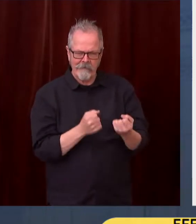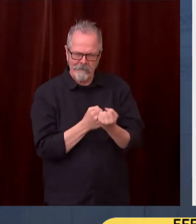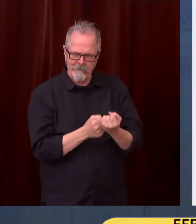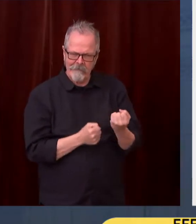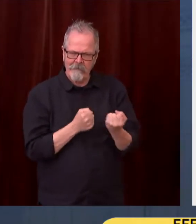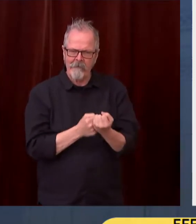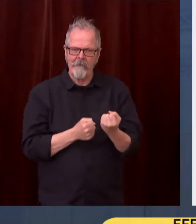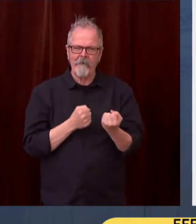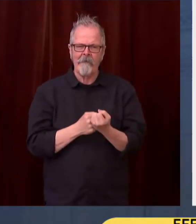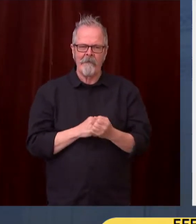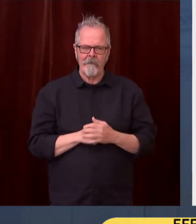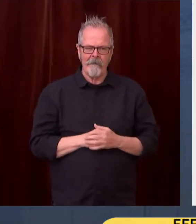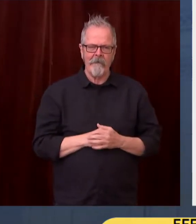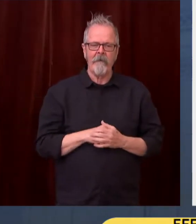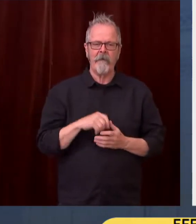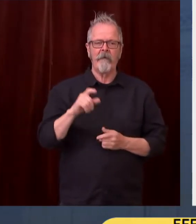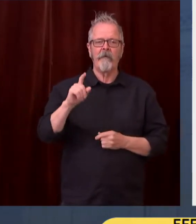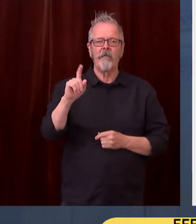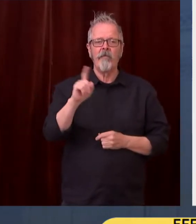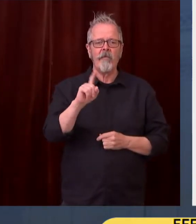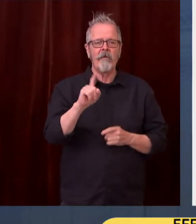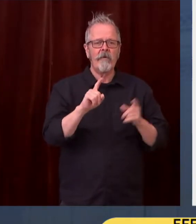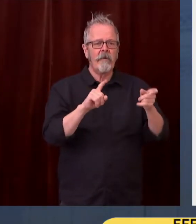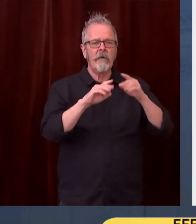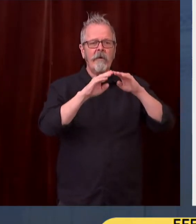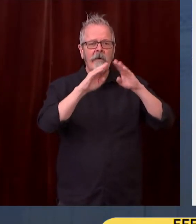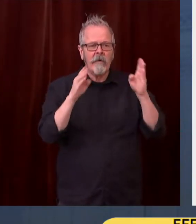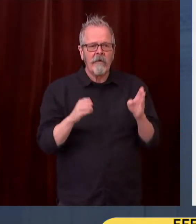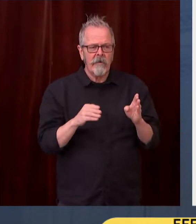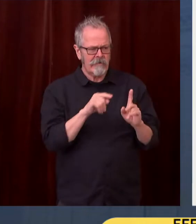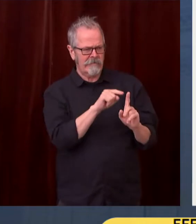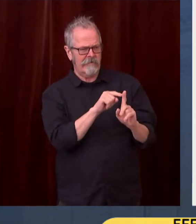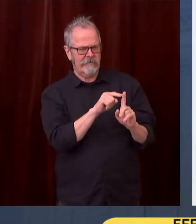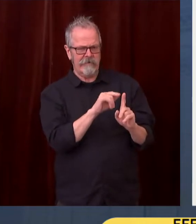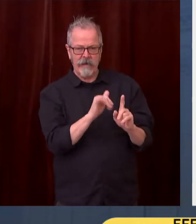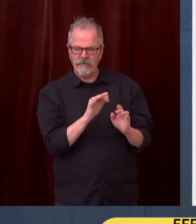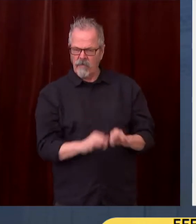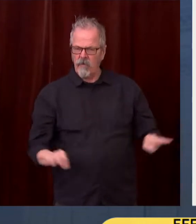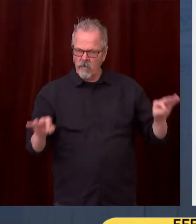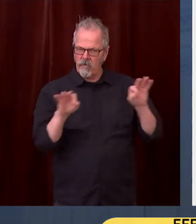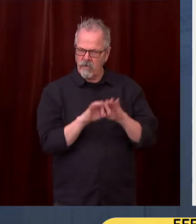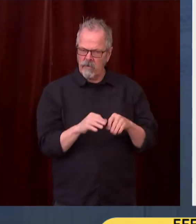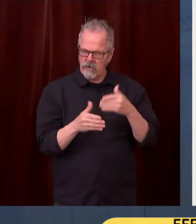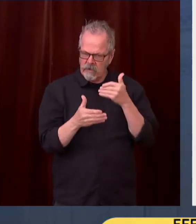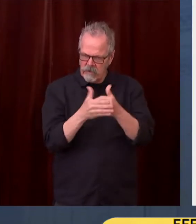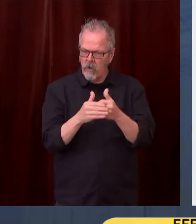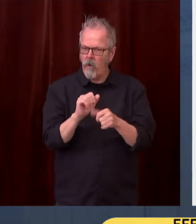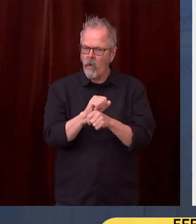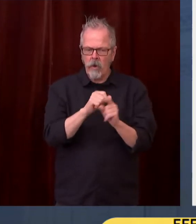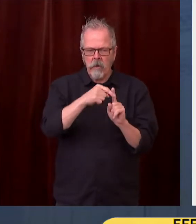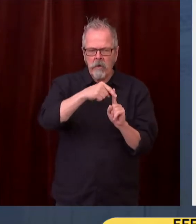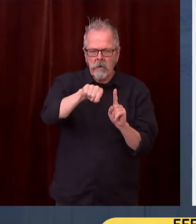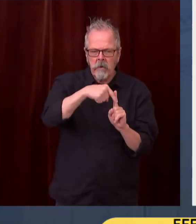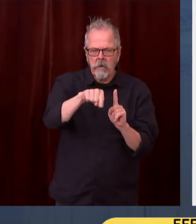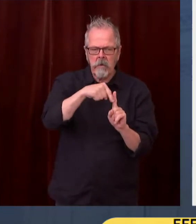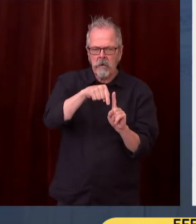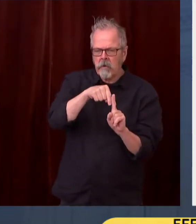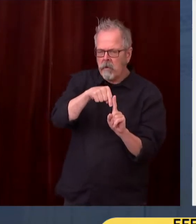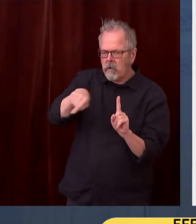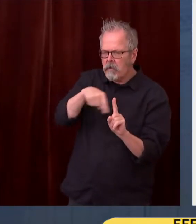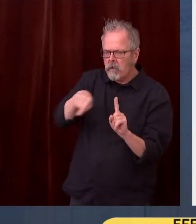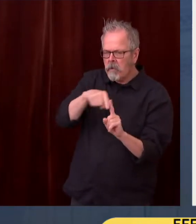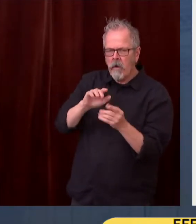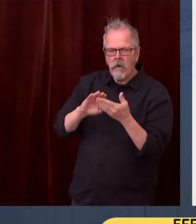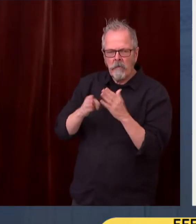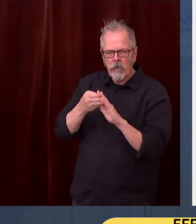standstill and hundreds of thousands of Washingtonians are unable to pay their housing bills at a time when stable housing is more critical